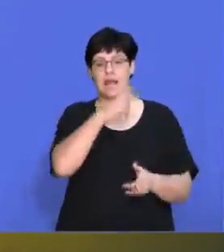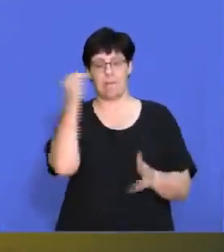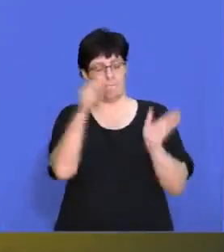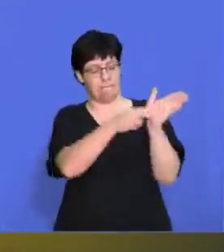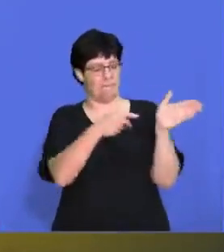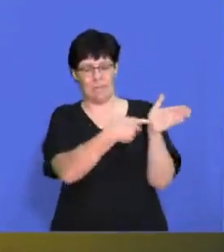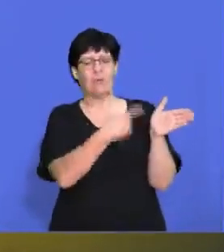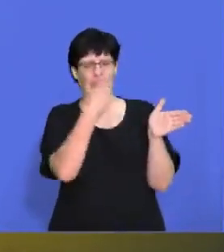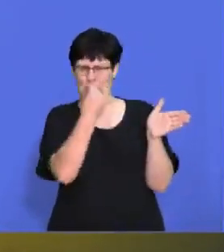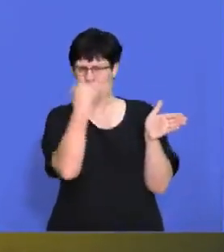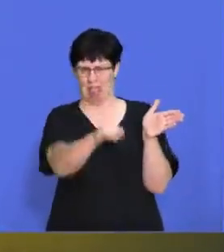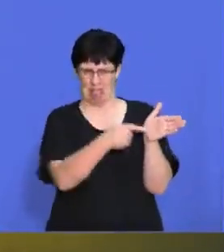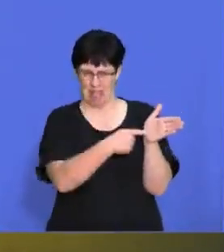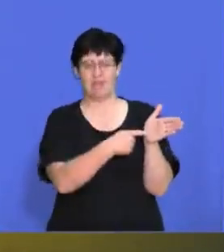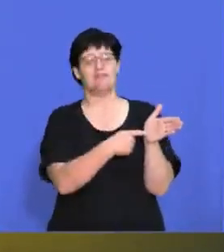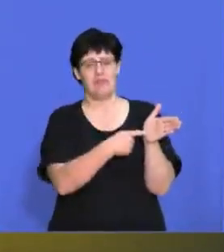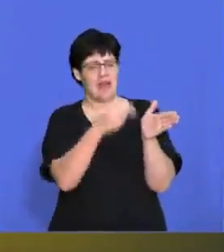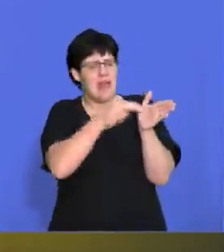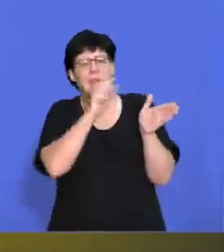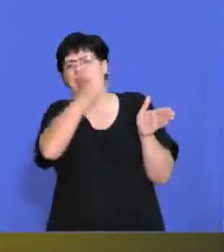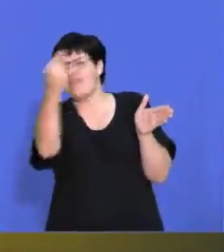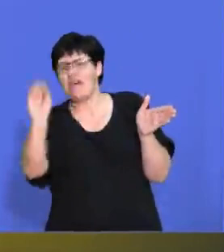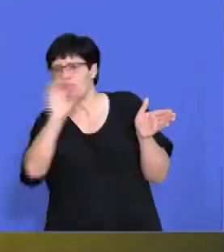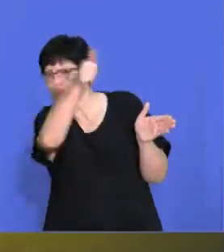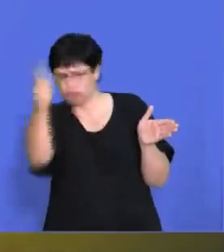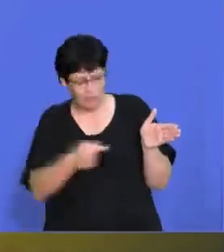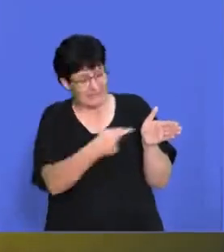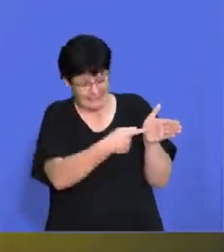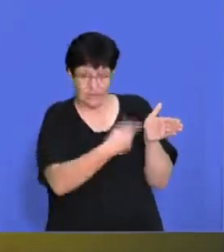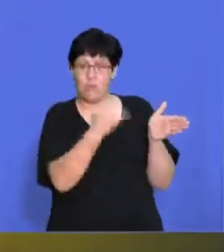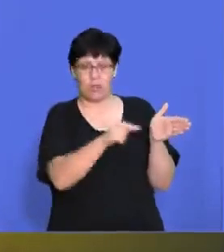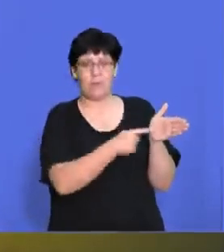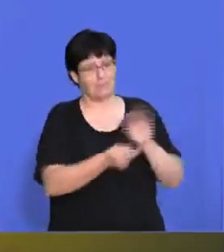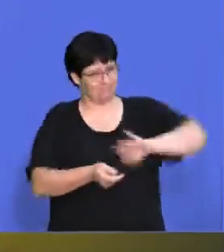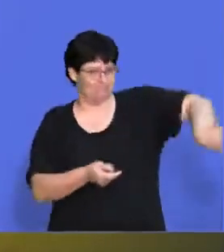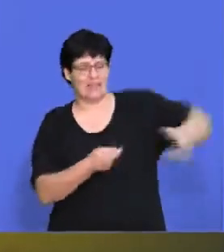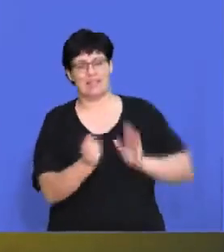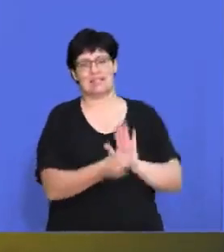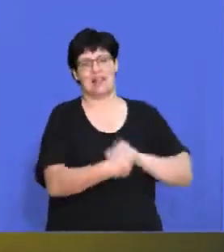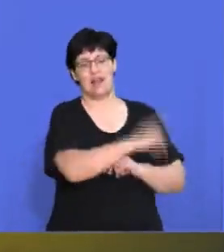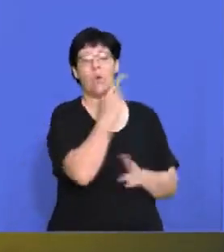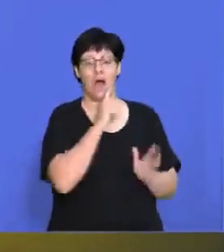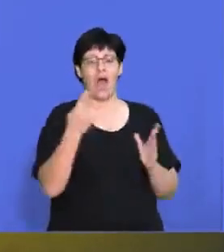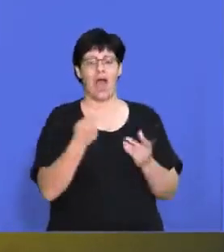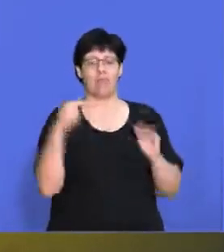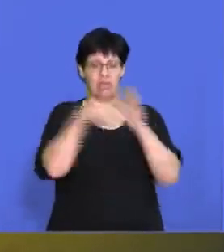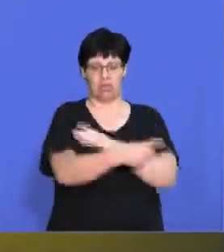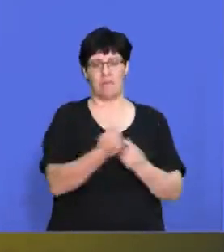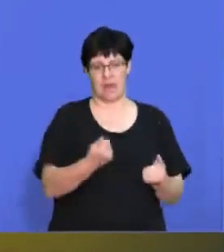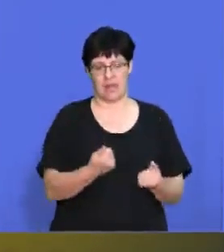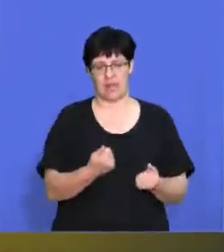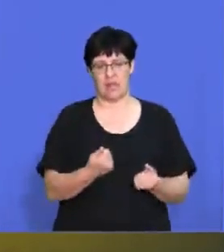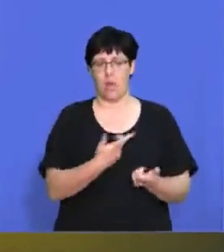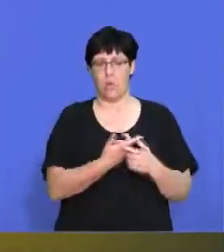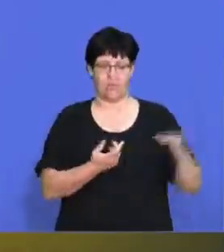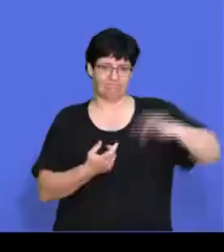performing well and they decide to just dispose of it because it is now going to, it's costing them more money than it's actually bringing